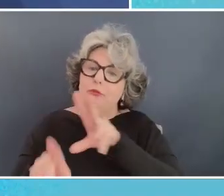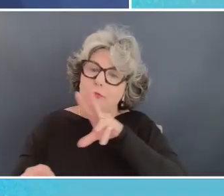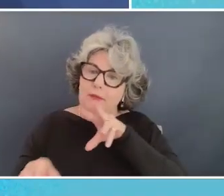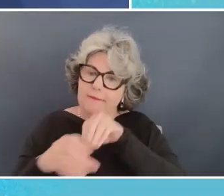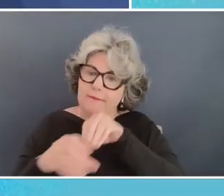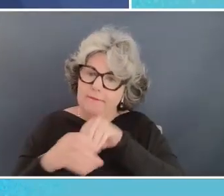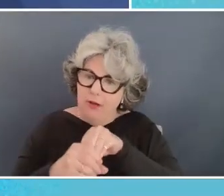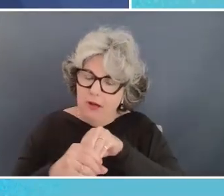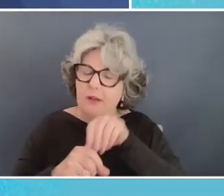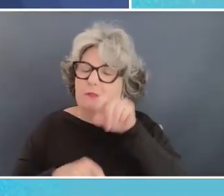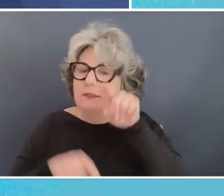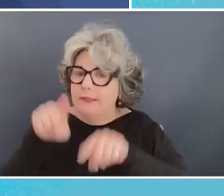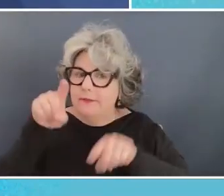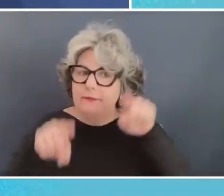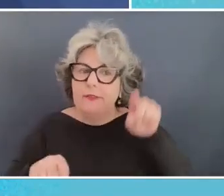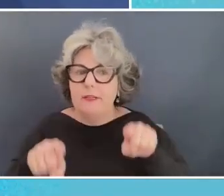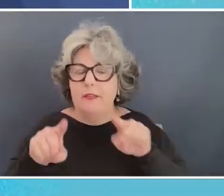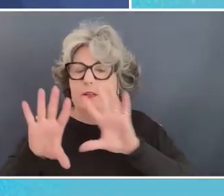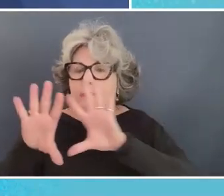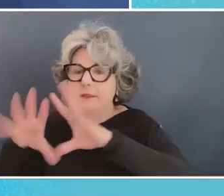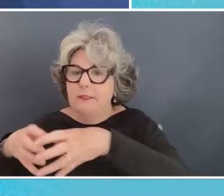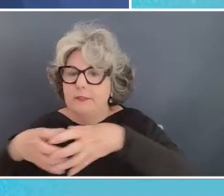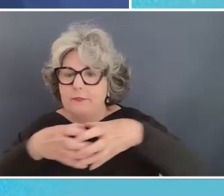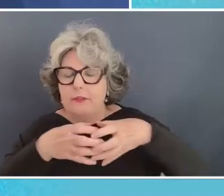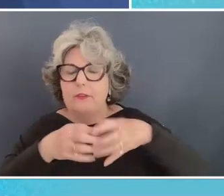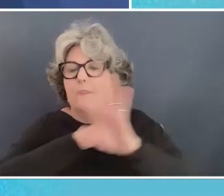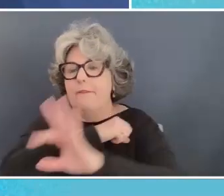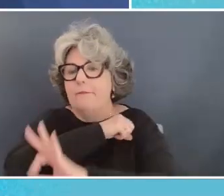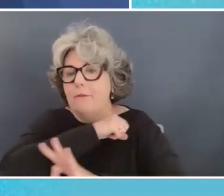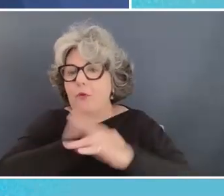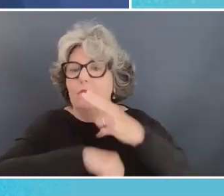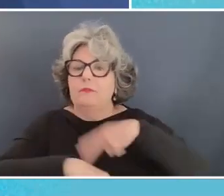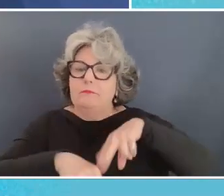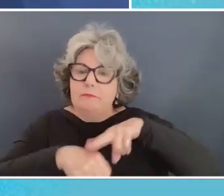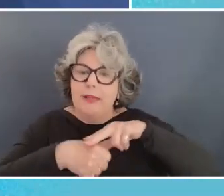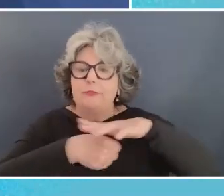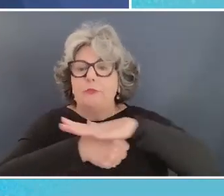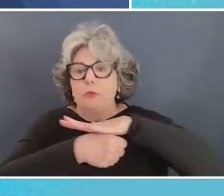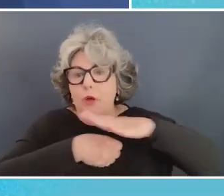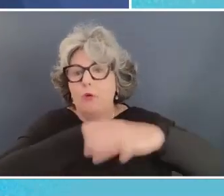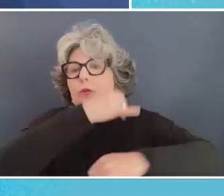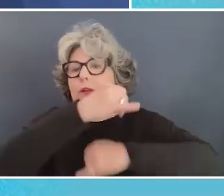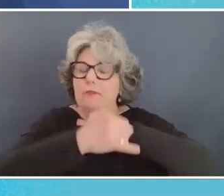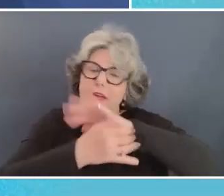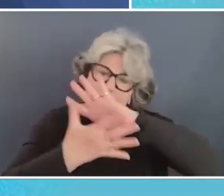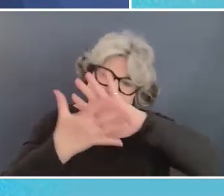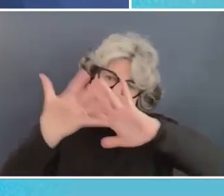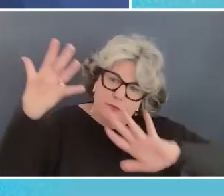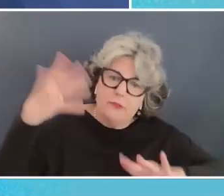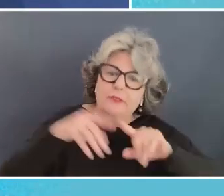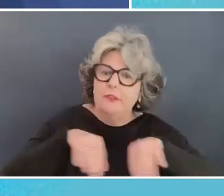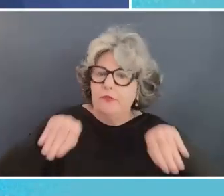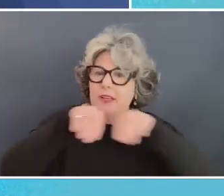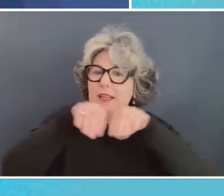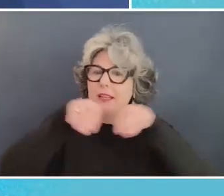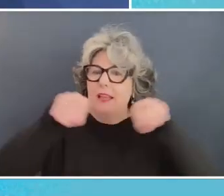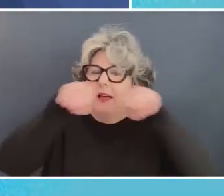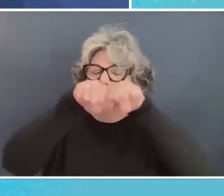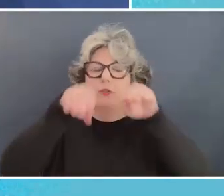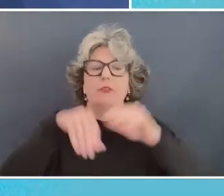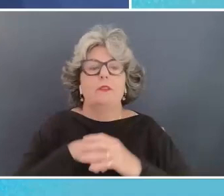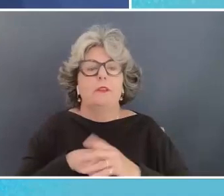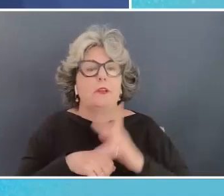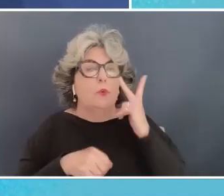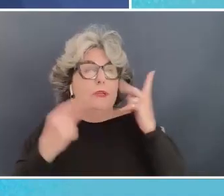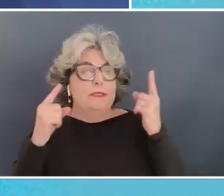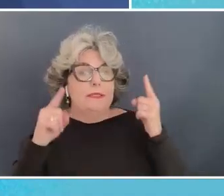platforms and foreign national local international um you know we see this also happening